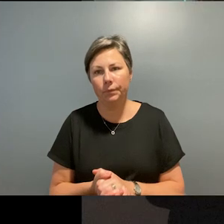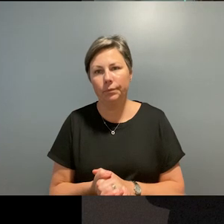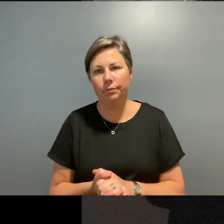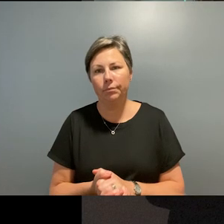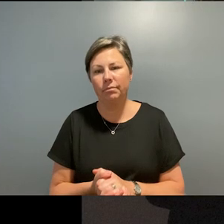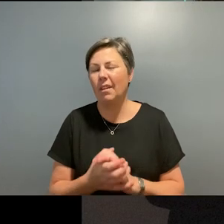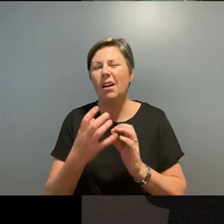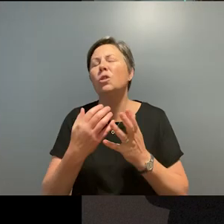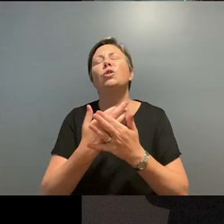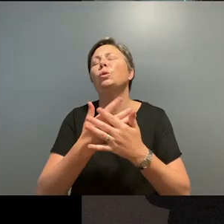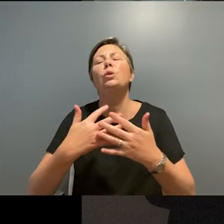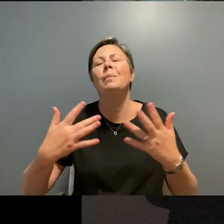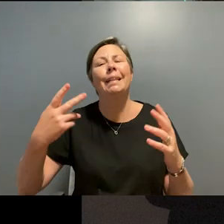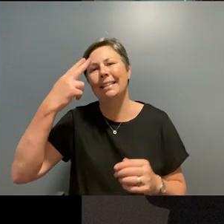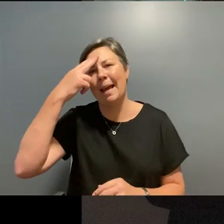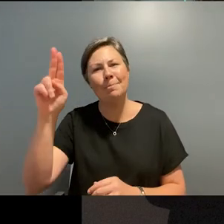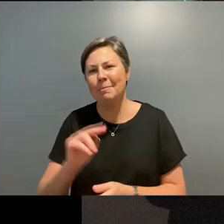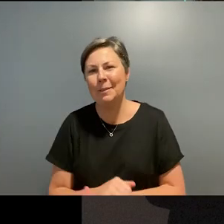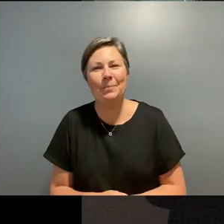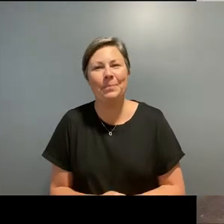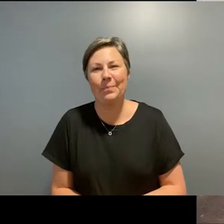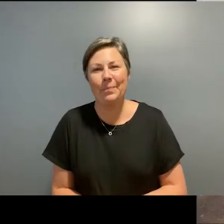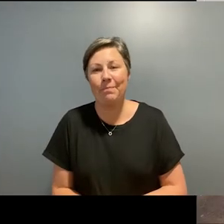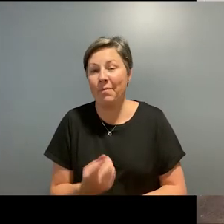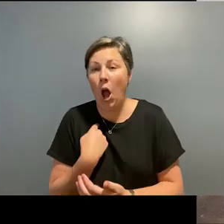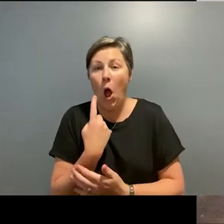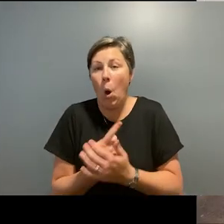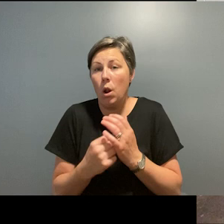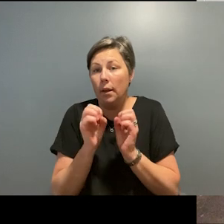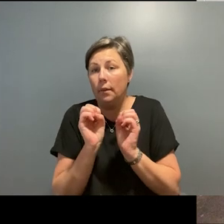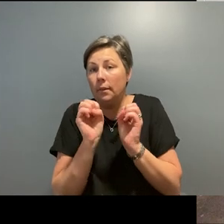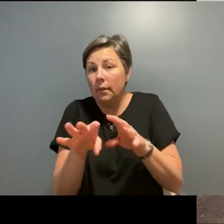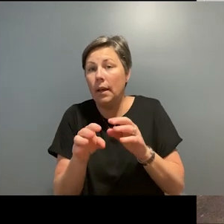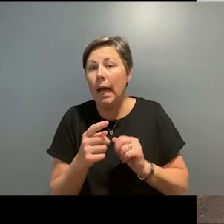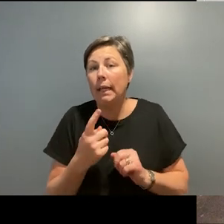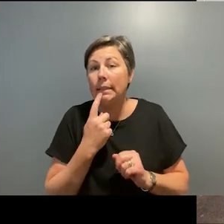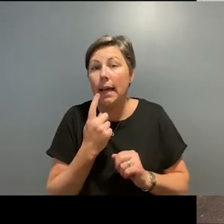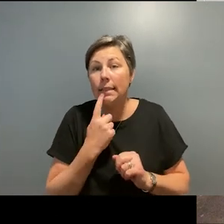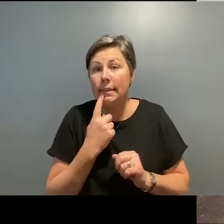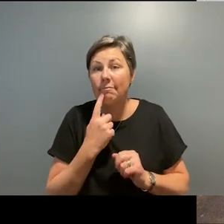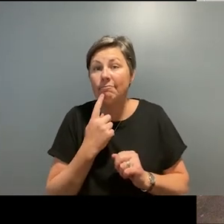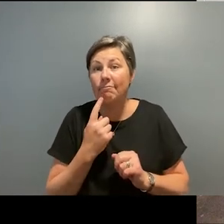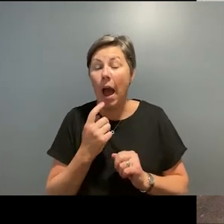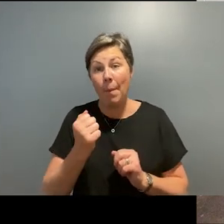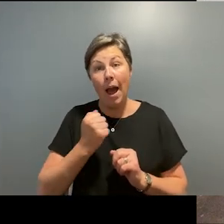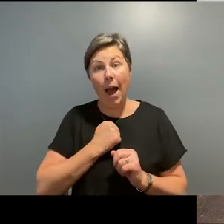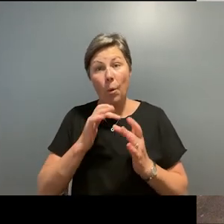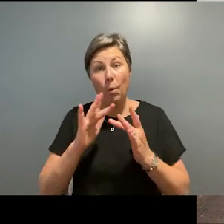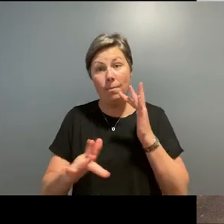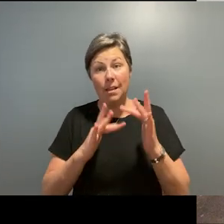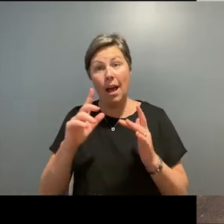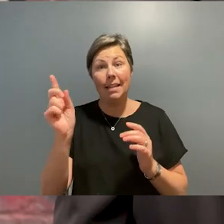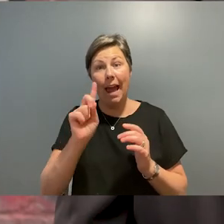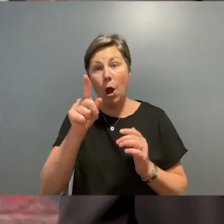architecture and many more this is just a taste of the wider exhibition program that is now live on our website